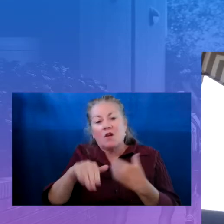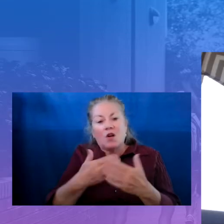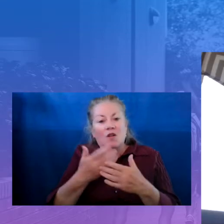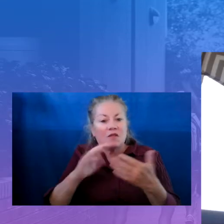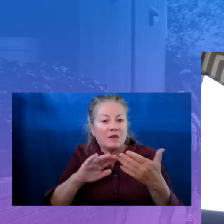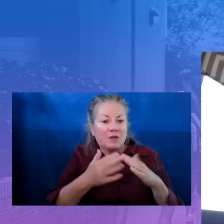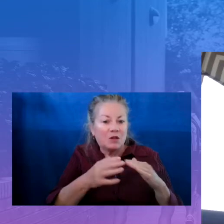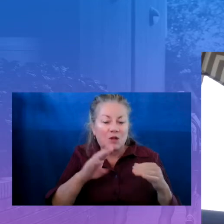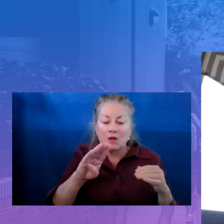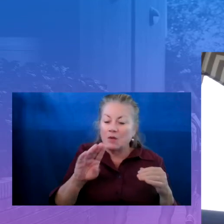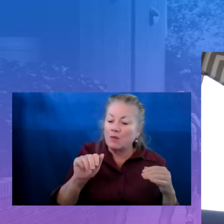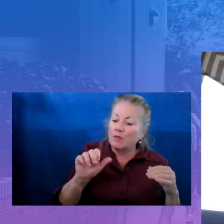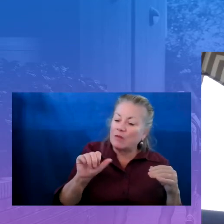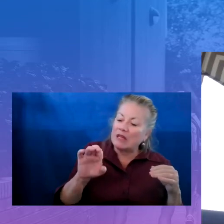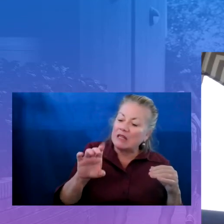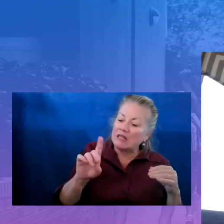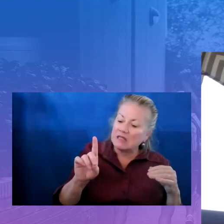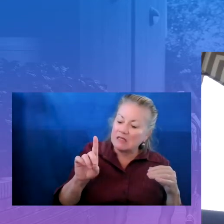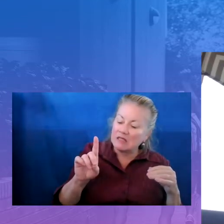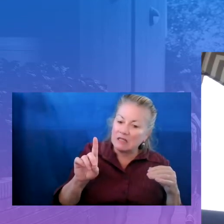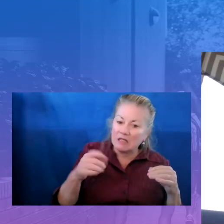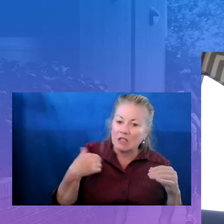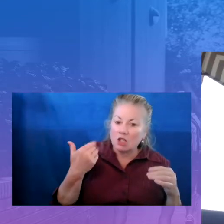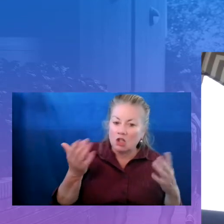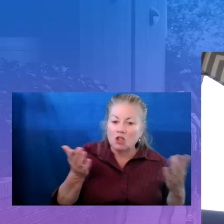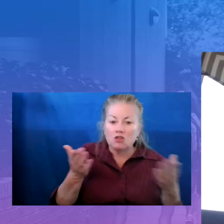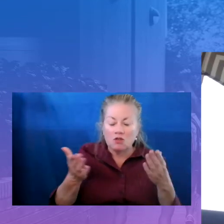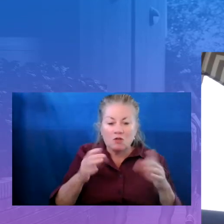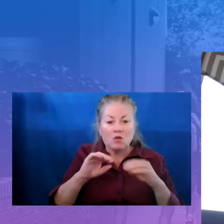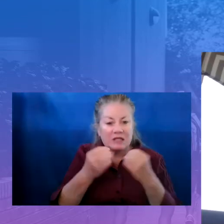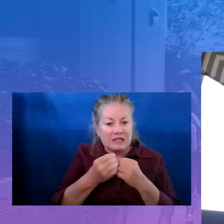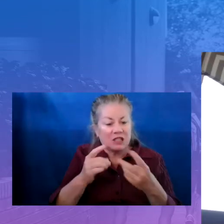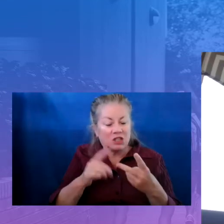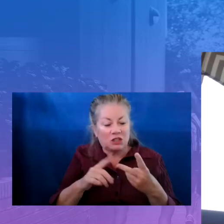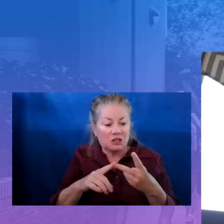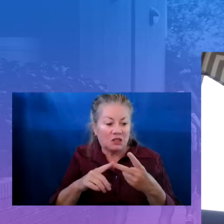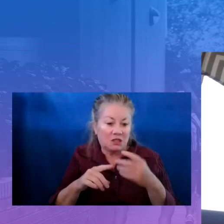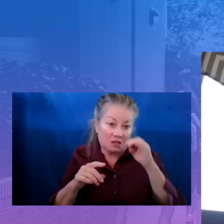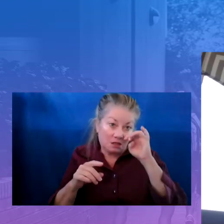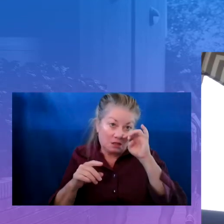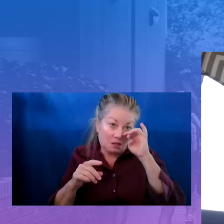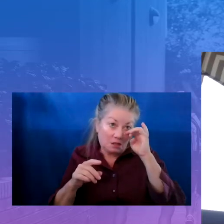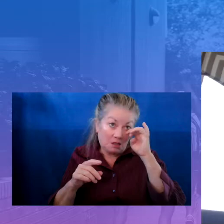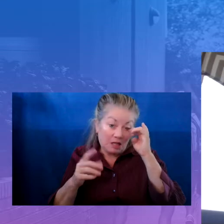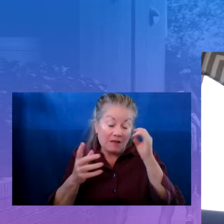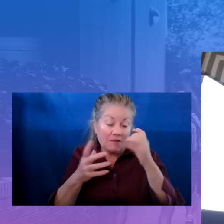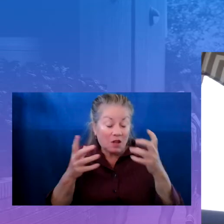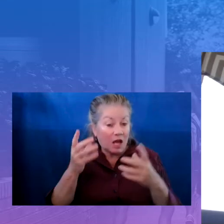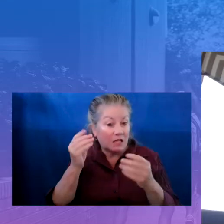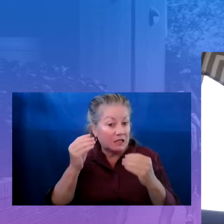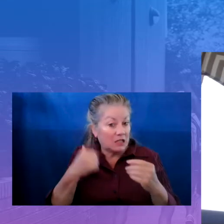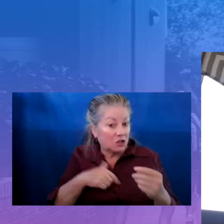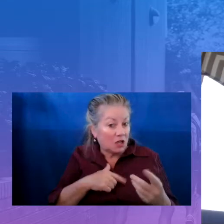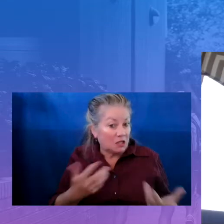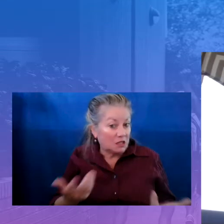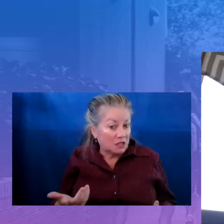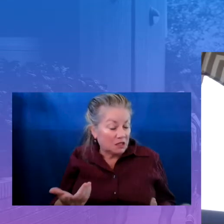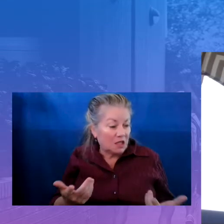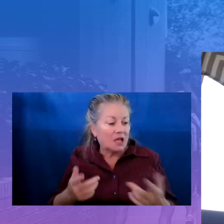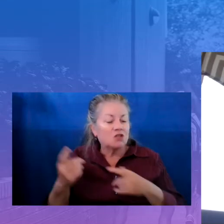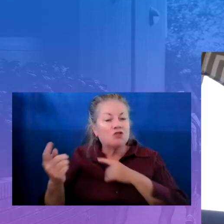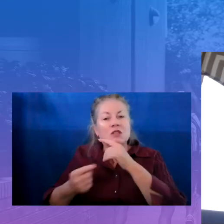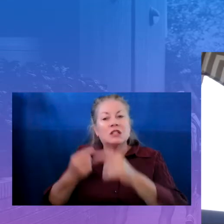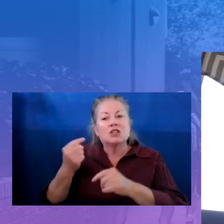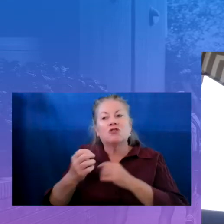youth-serving organizations, right? Like they have lots to teach us as traditional educators and we have things that we can